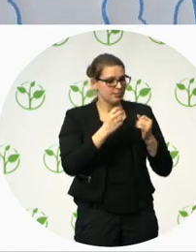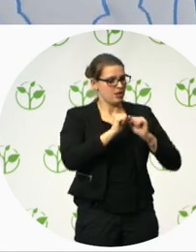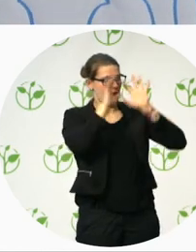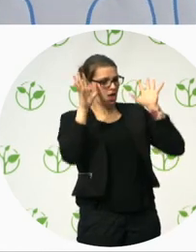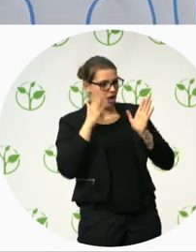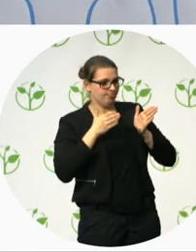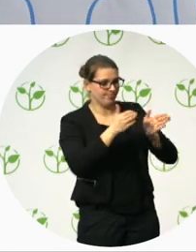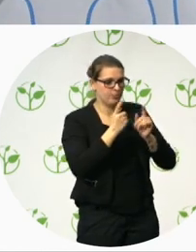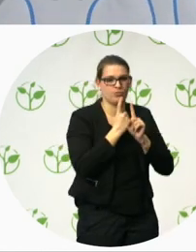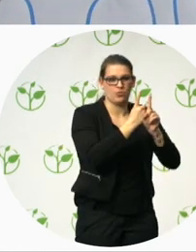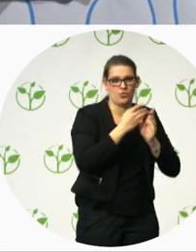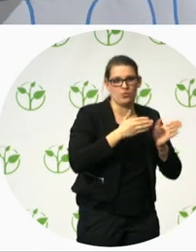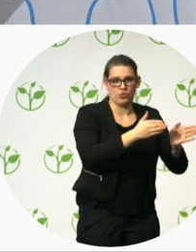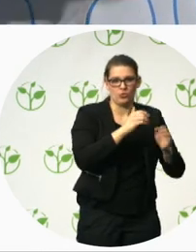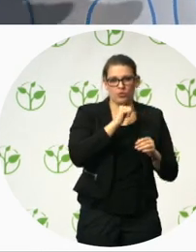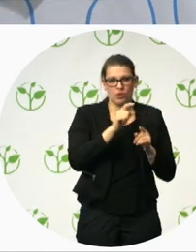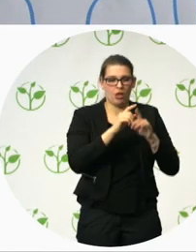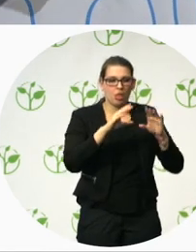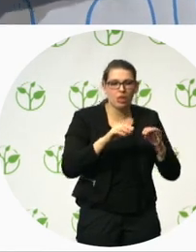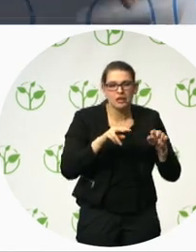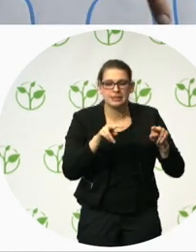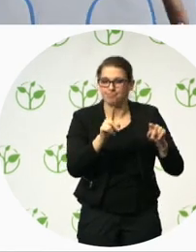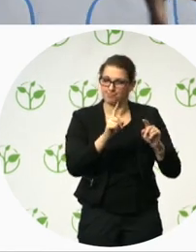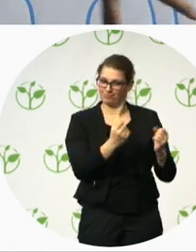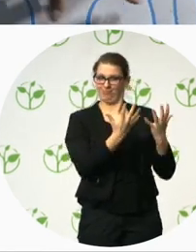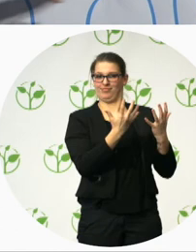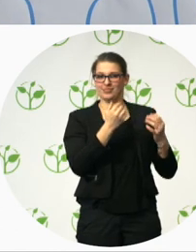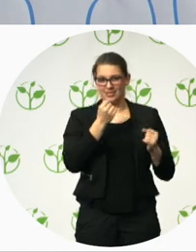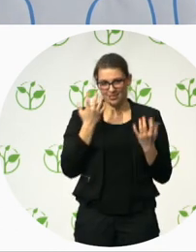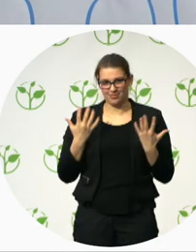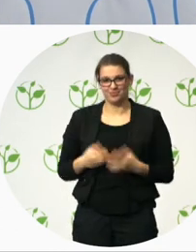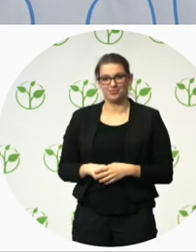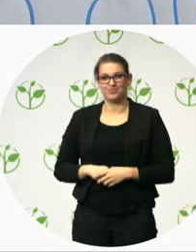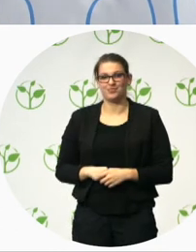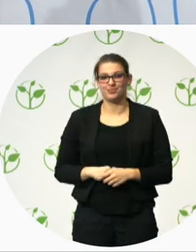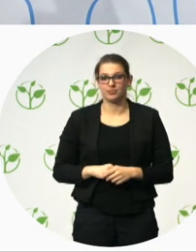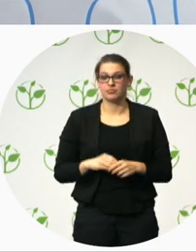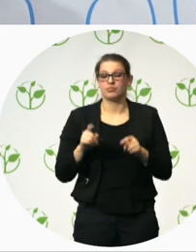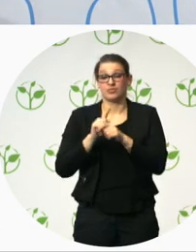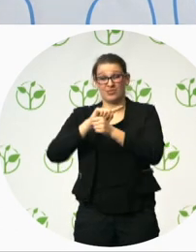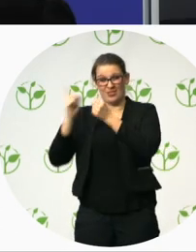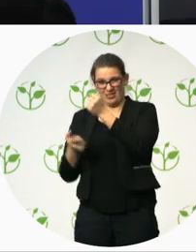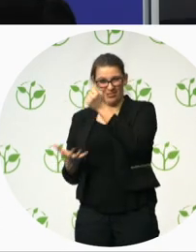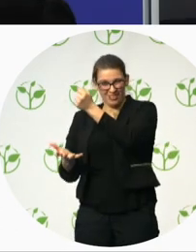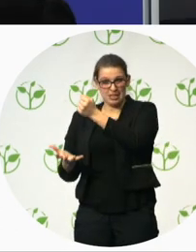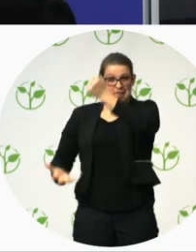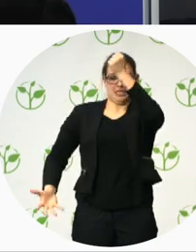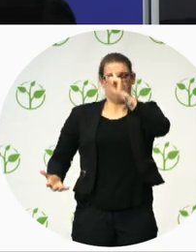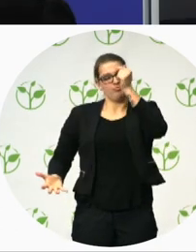Numbers. We have a decrease in utility cost, just as an example. Yeah? Things have to be measured. Talking about impact.